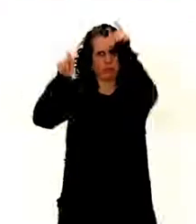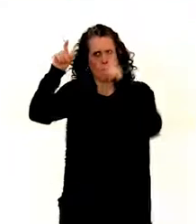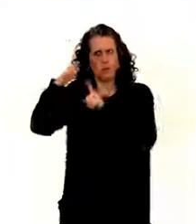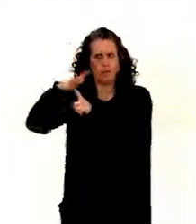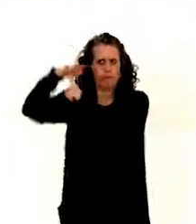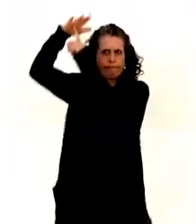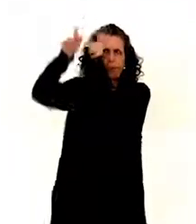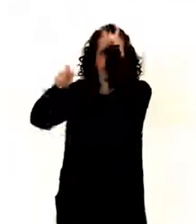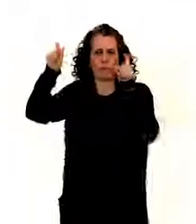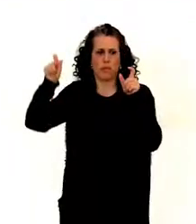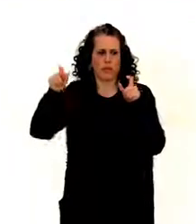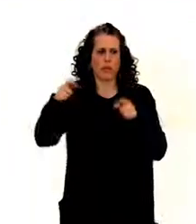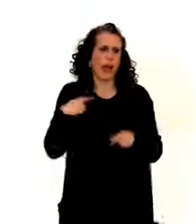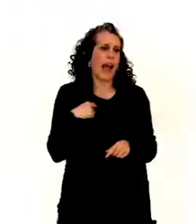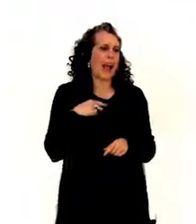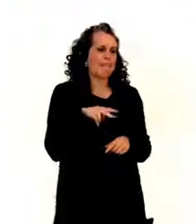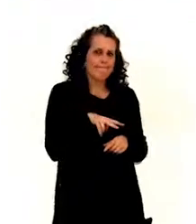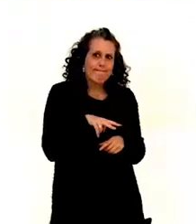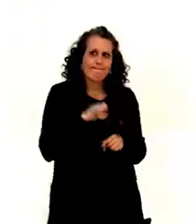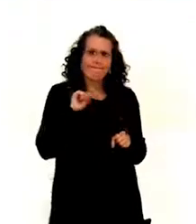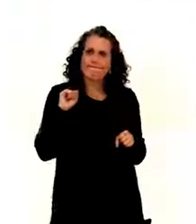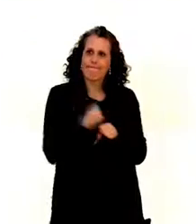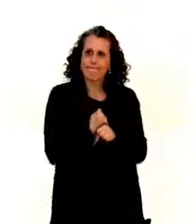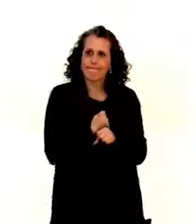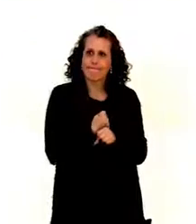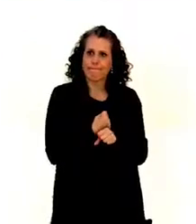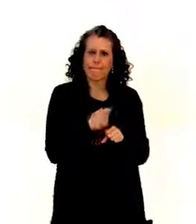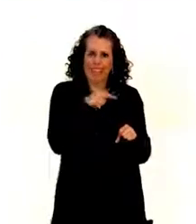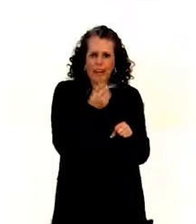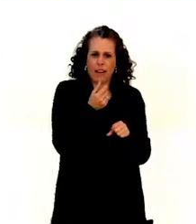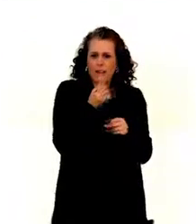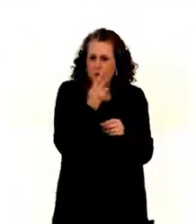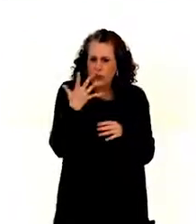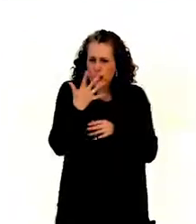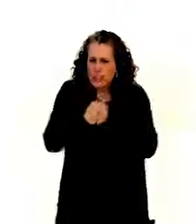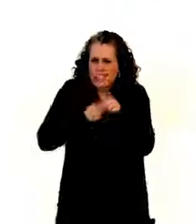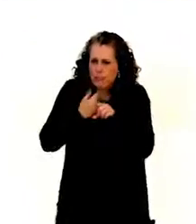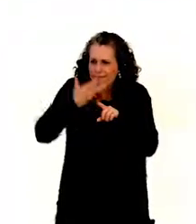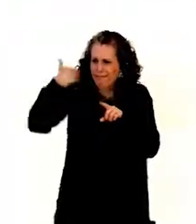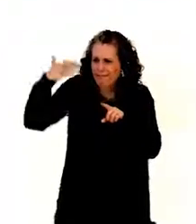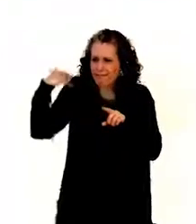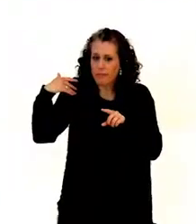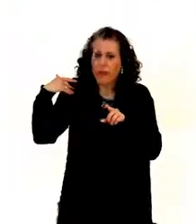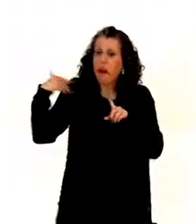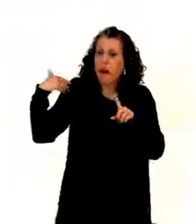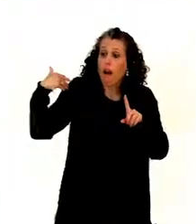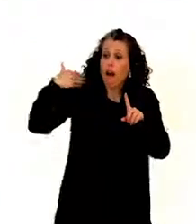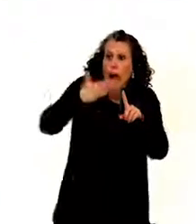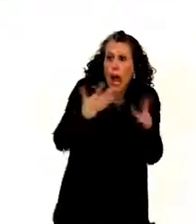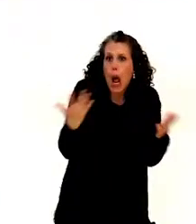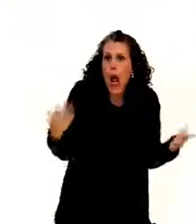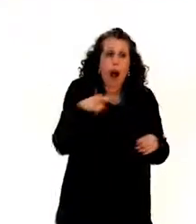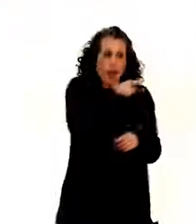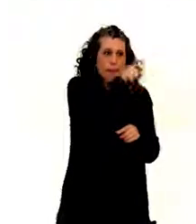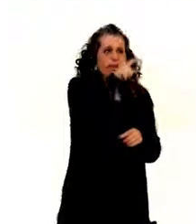And I think that was quite a shame. And that was a few years ago. I haven't received feedback on what happened. I know that the individual wanted to